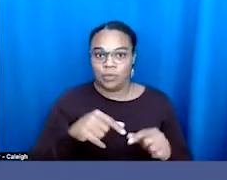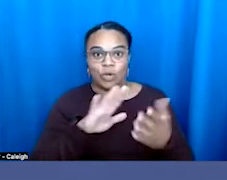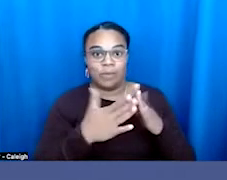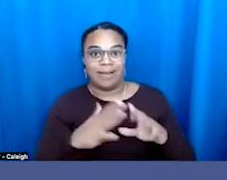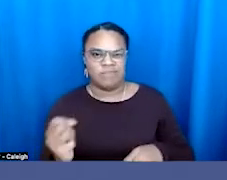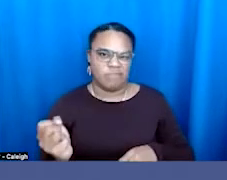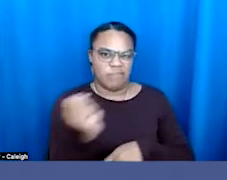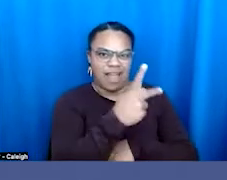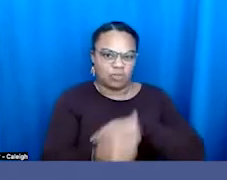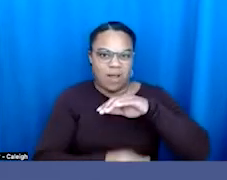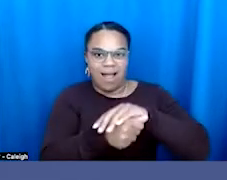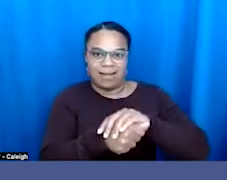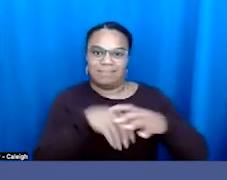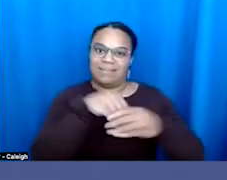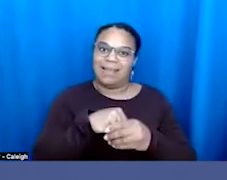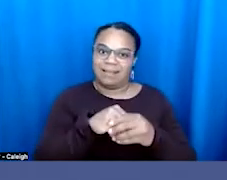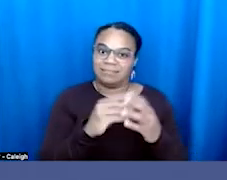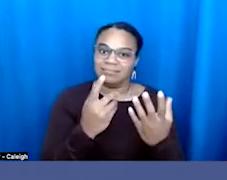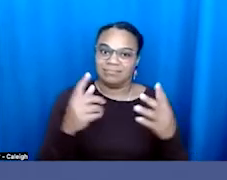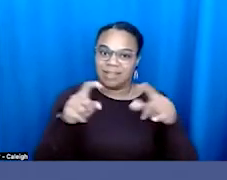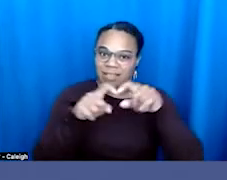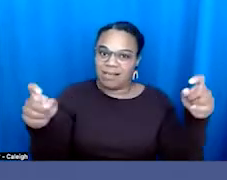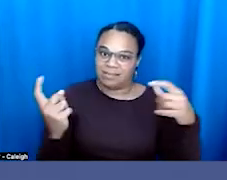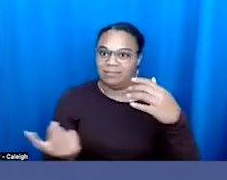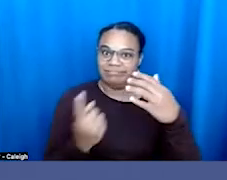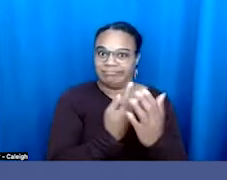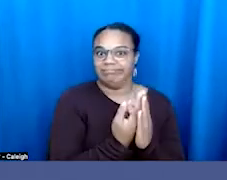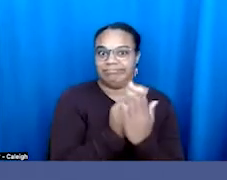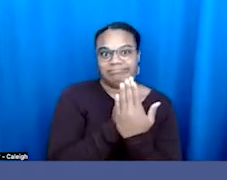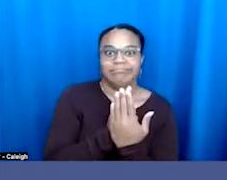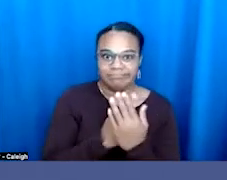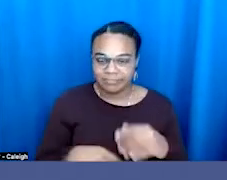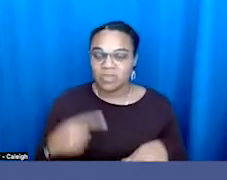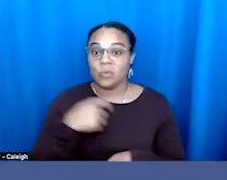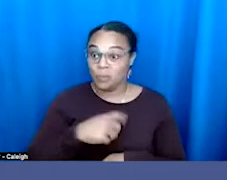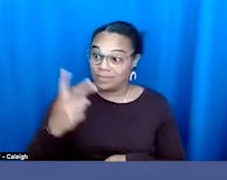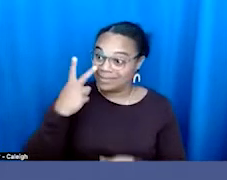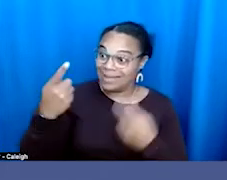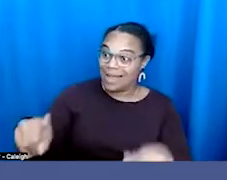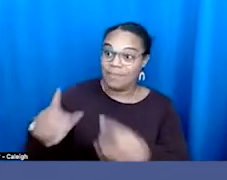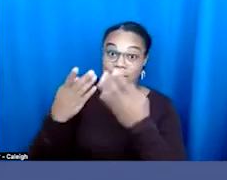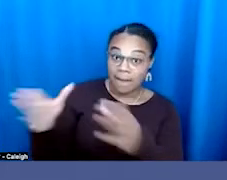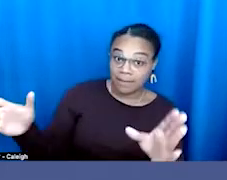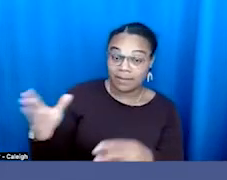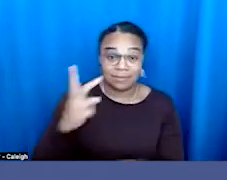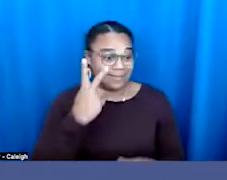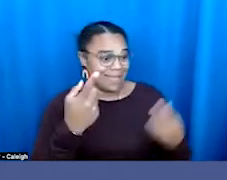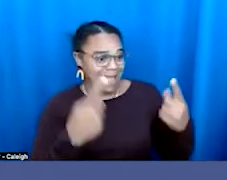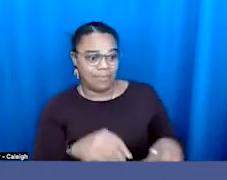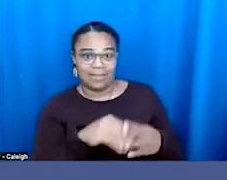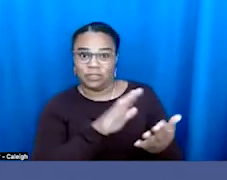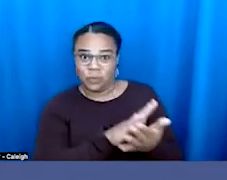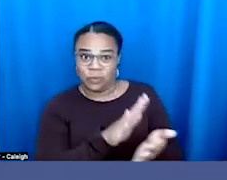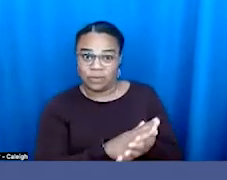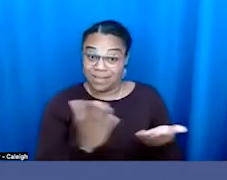That beyond what's happening just in the public spheres, we're seeing it in schools where kids are. We had our own don't say gay